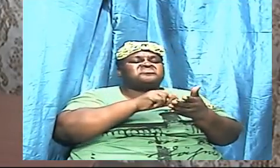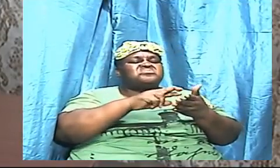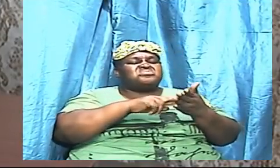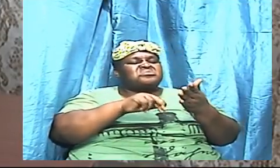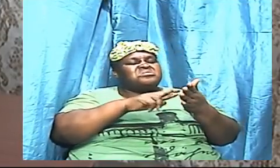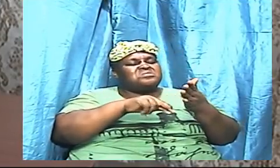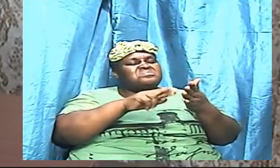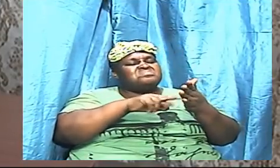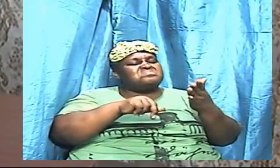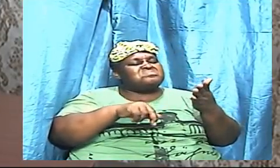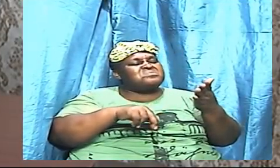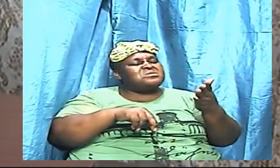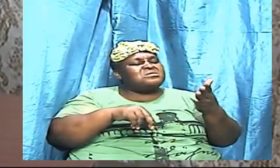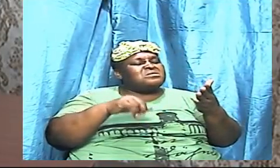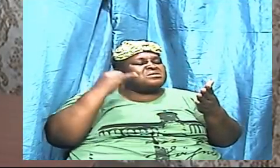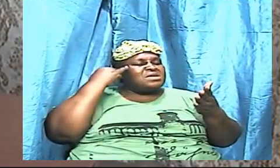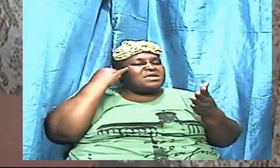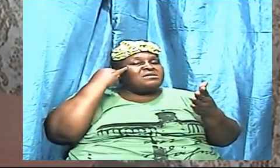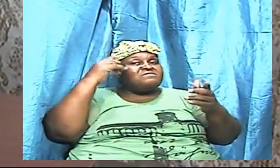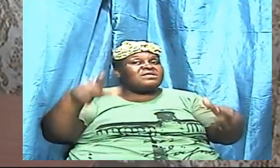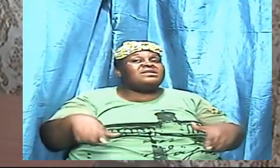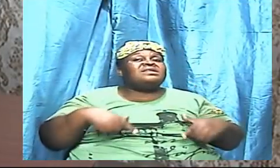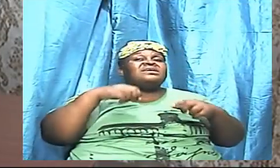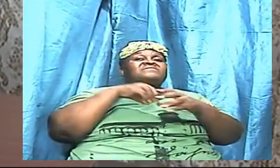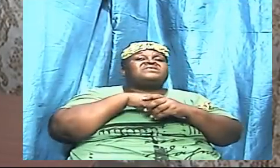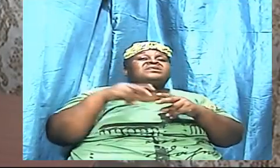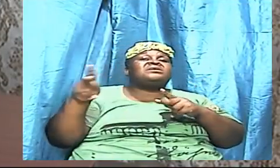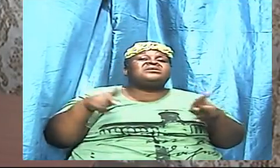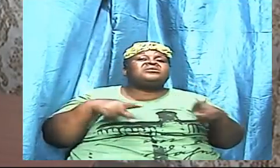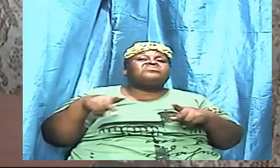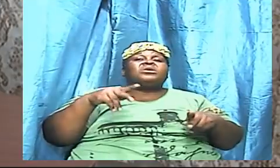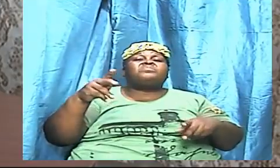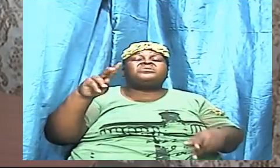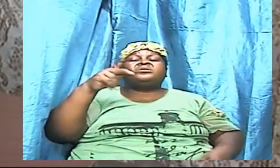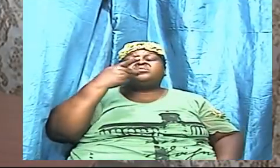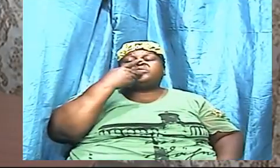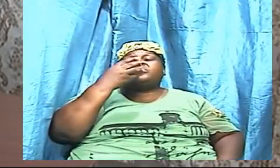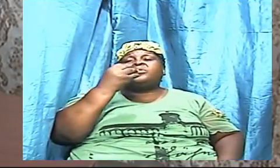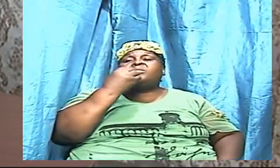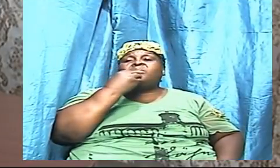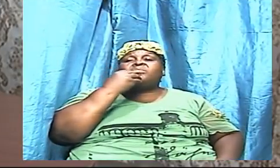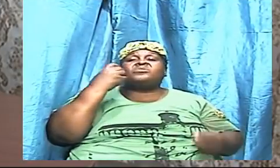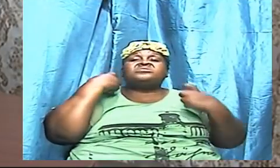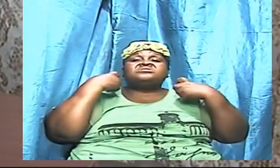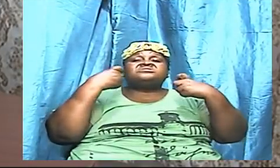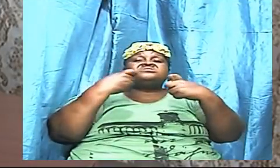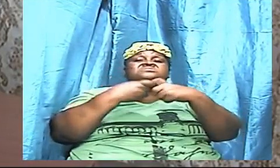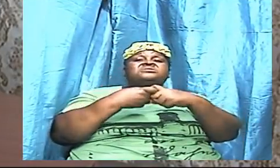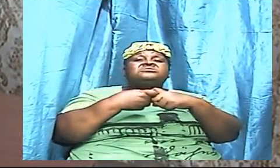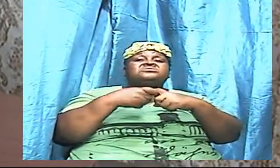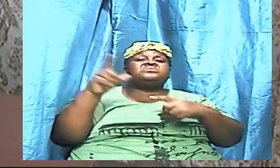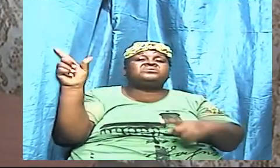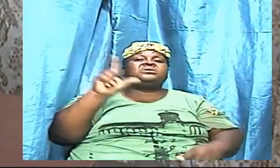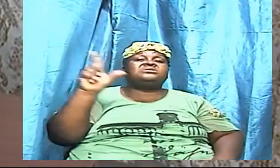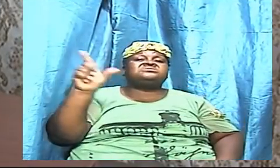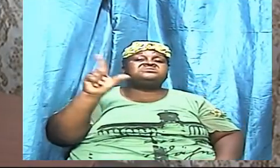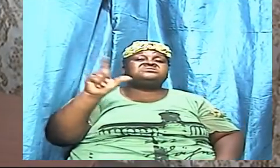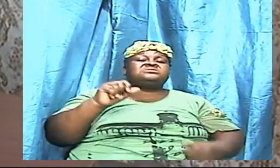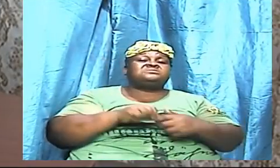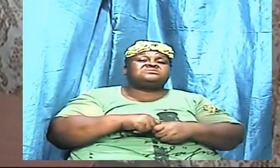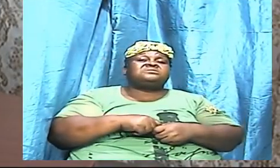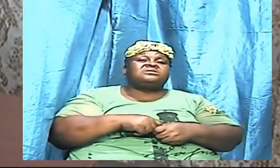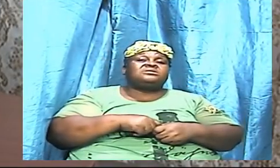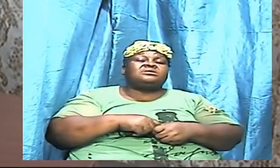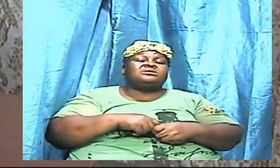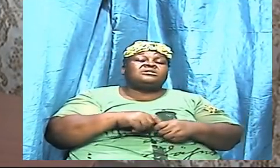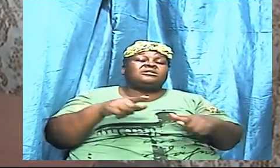so if we live in Papine Portmore Spanish town Linstead if we live in